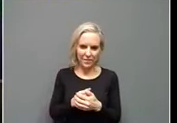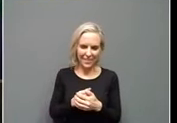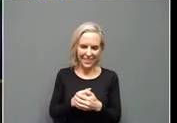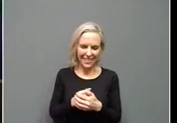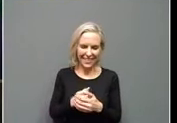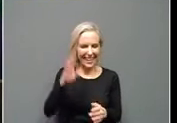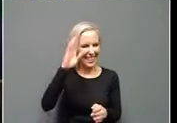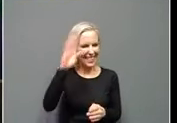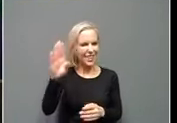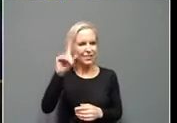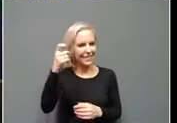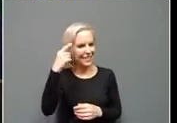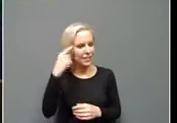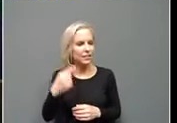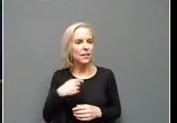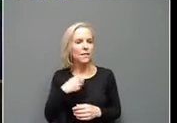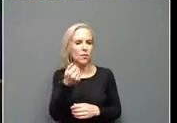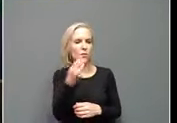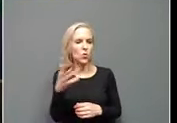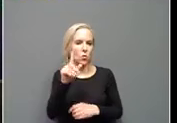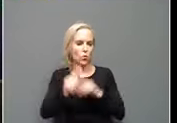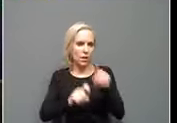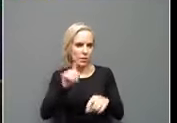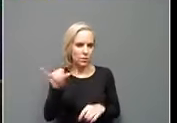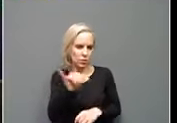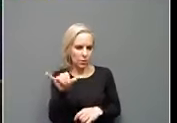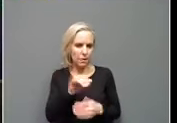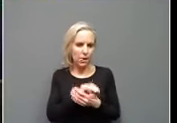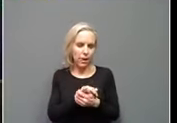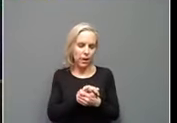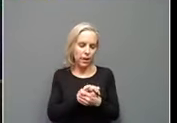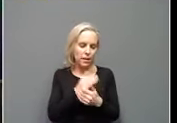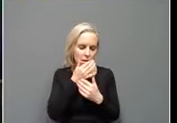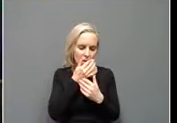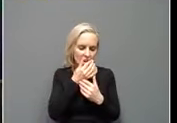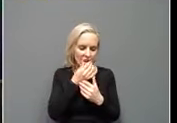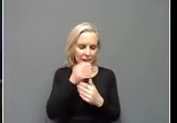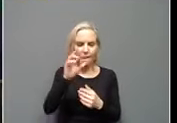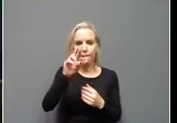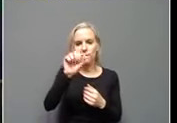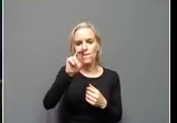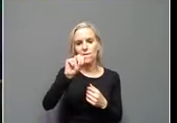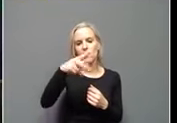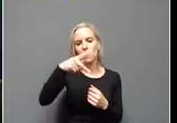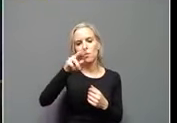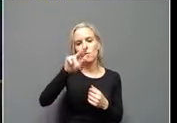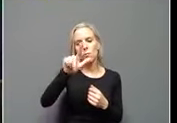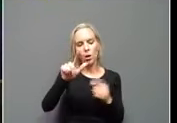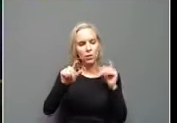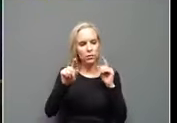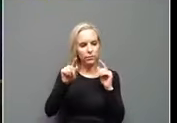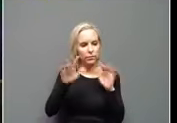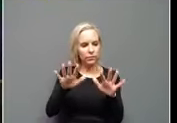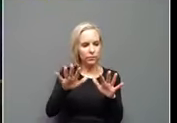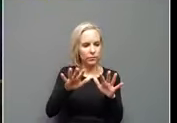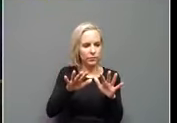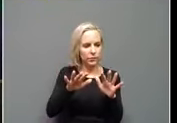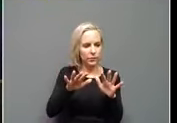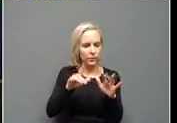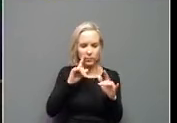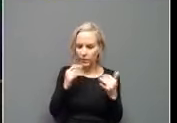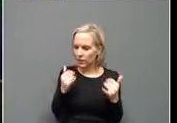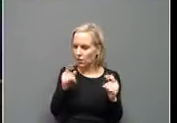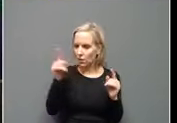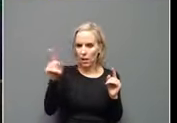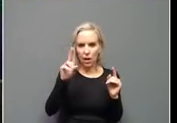Um, I have a couple of questions today as well. So Rand Paul today at the university. I'm not sure who was today said at